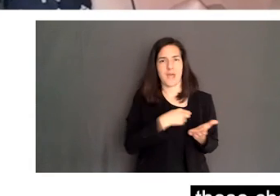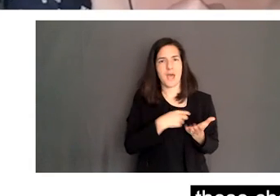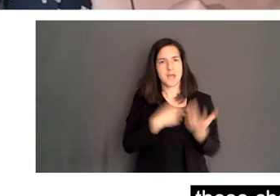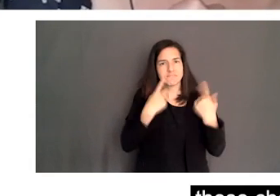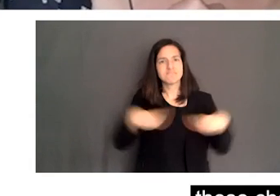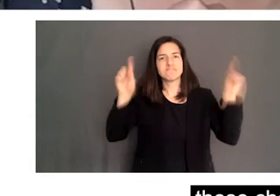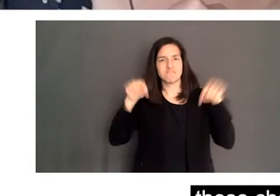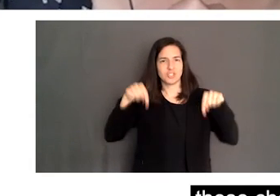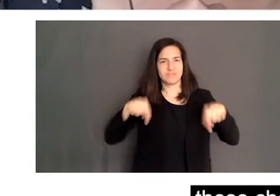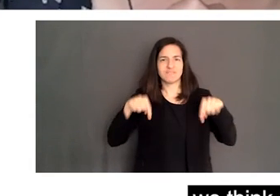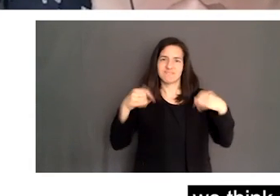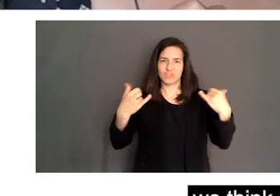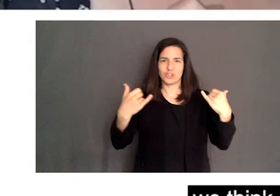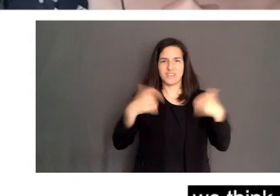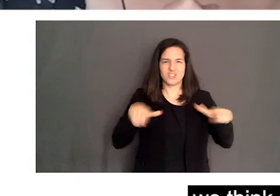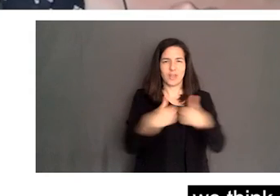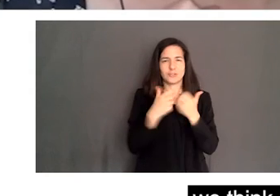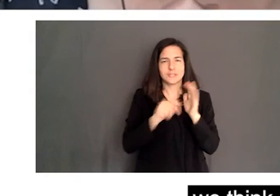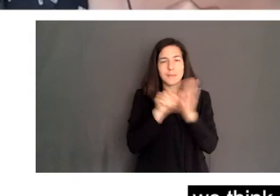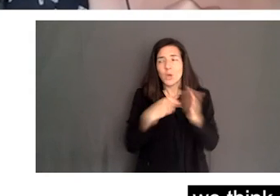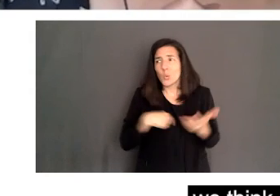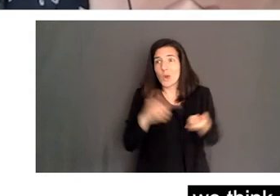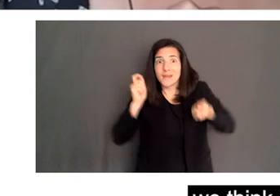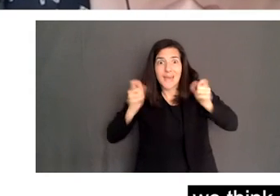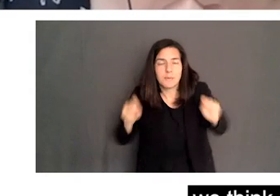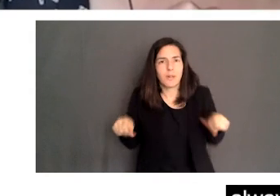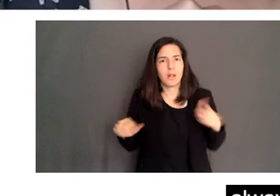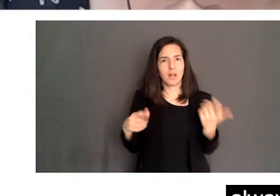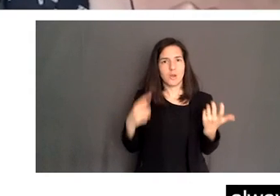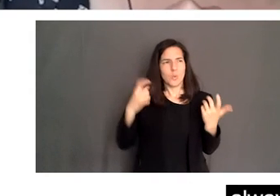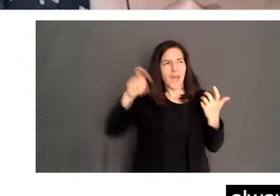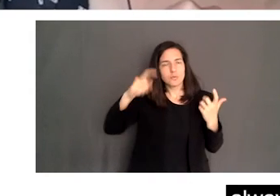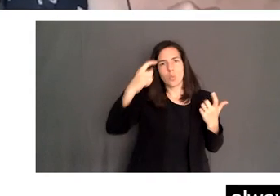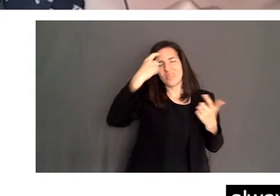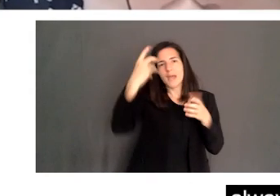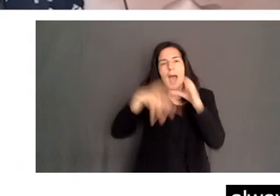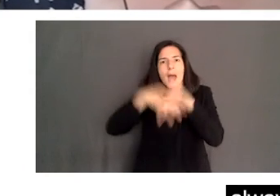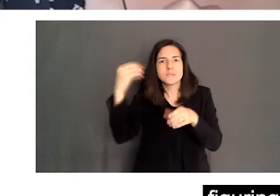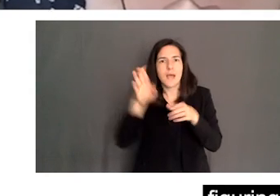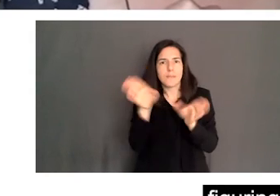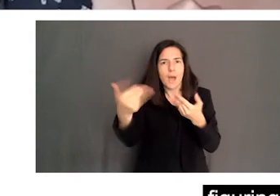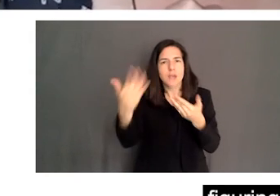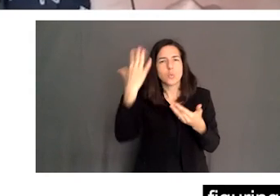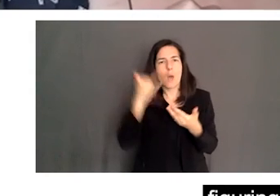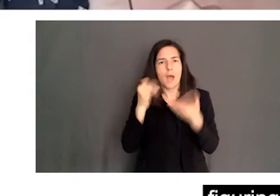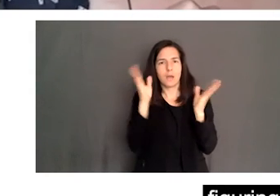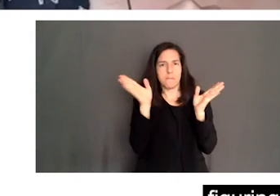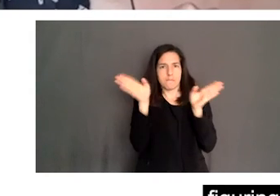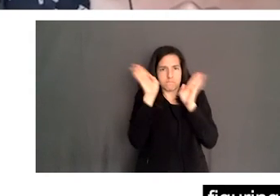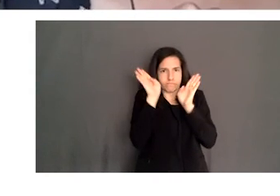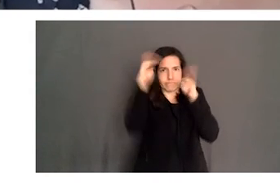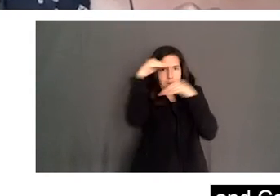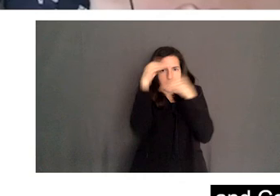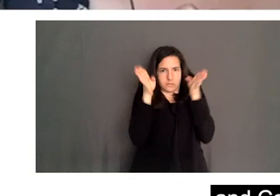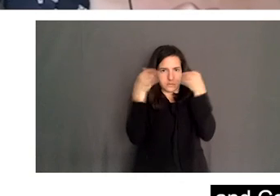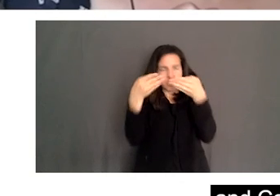we're adaptable. We, we think outside the box, because the box doesn't always fit. And so we're pretty comfortable figuring out different ways of doing things.